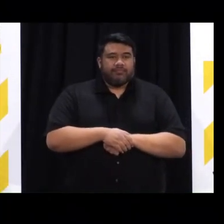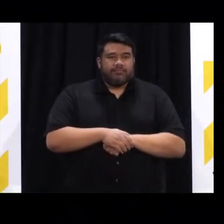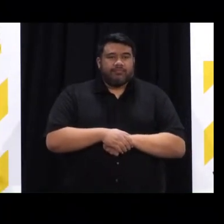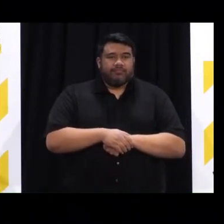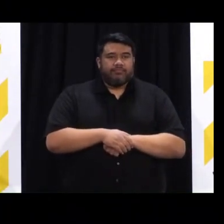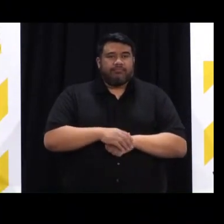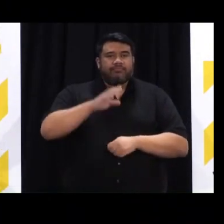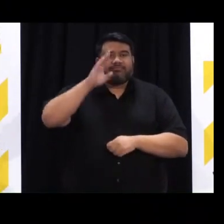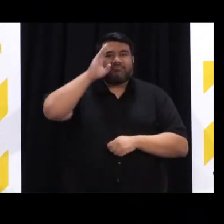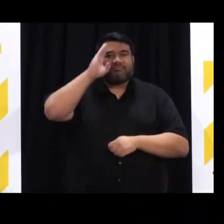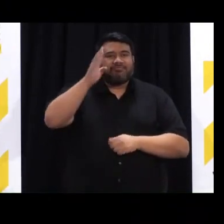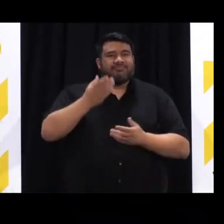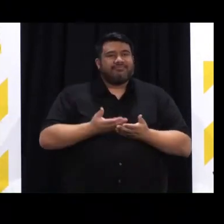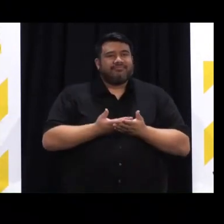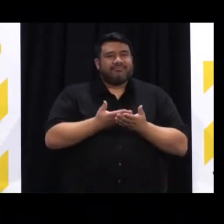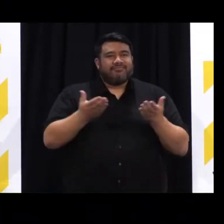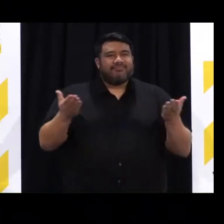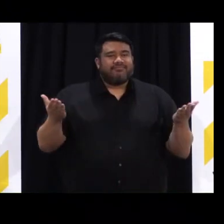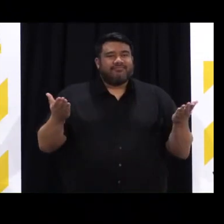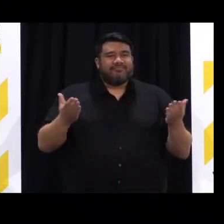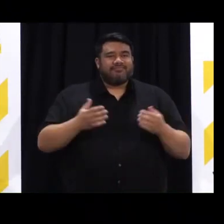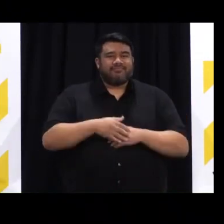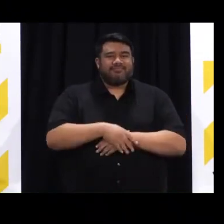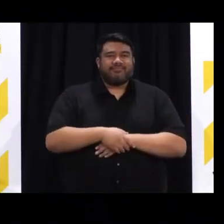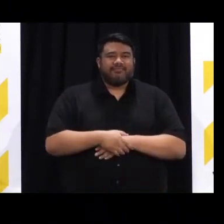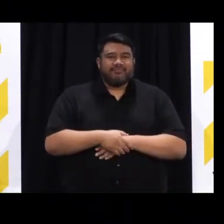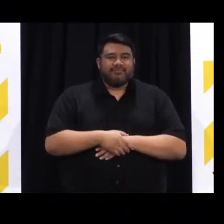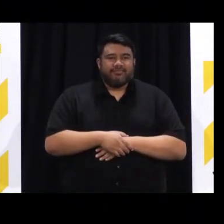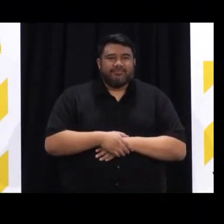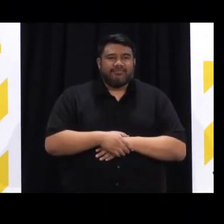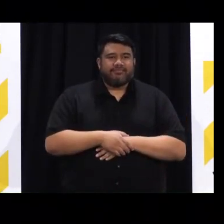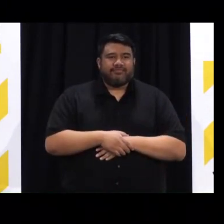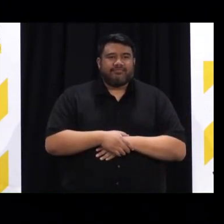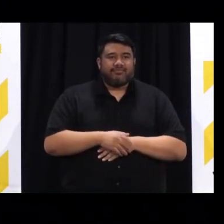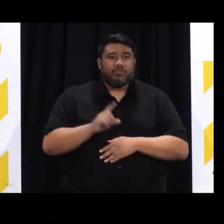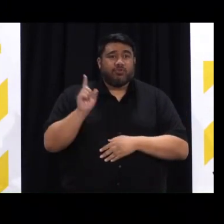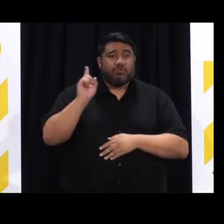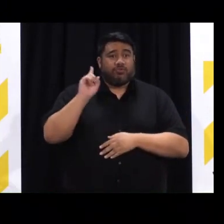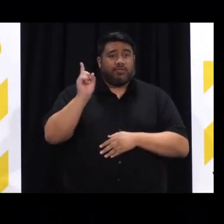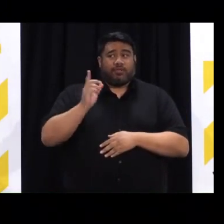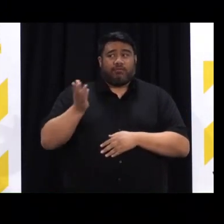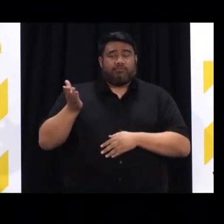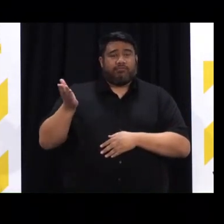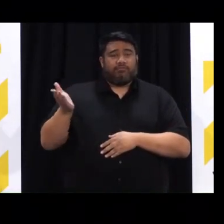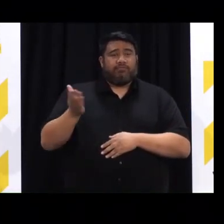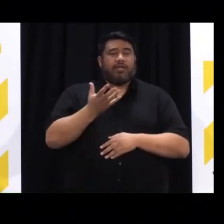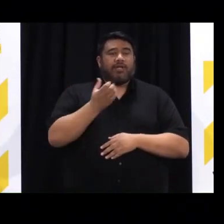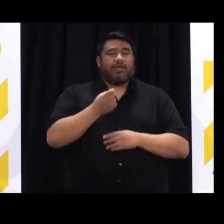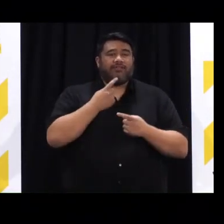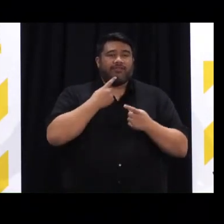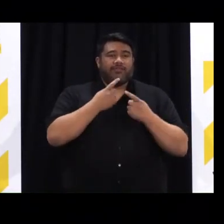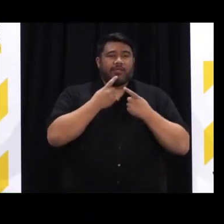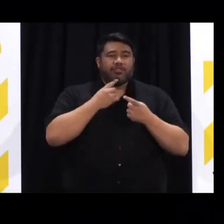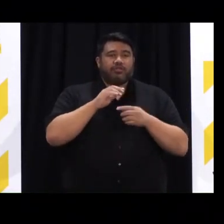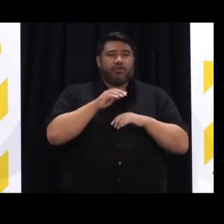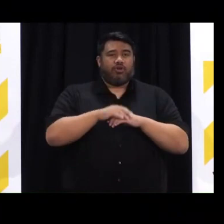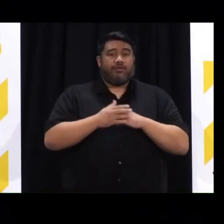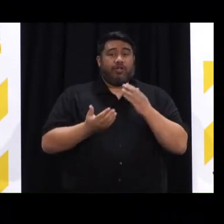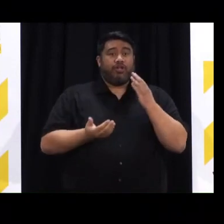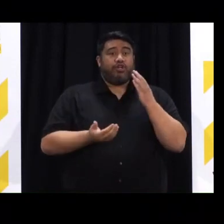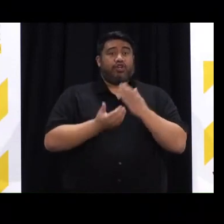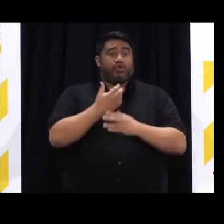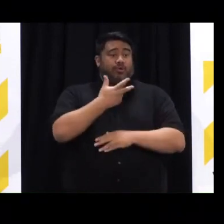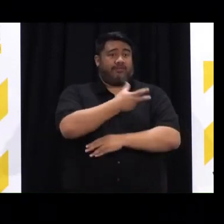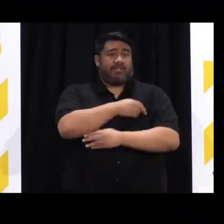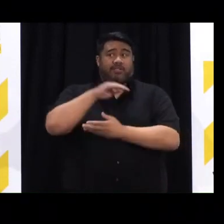Tēnā koutou katoa. Good afternoon, everyone. Today I have details of additional vaccines en route